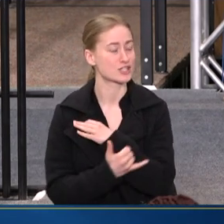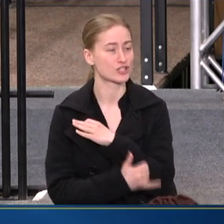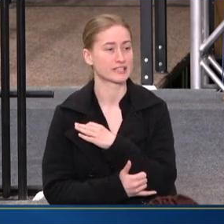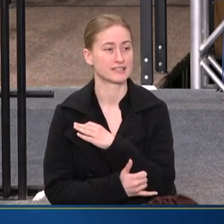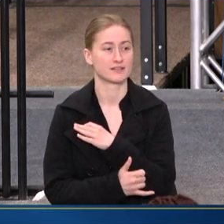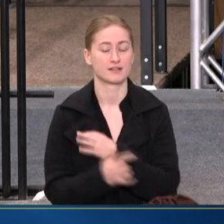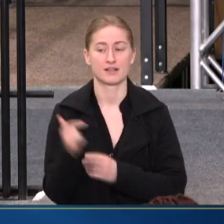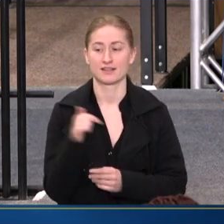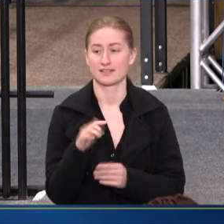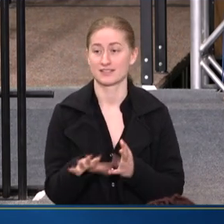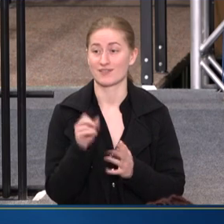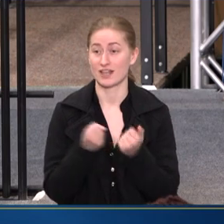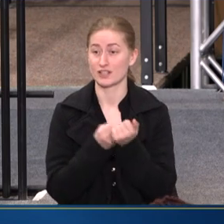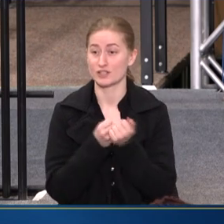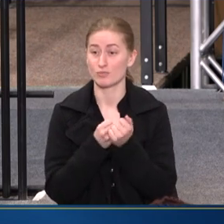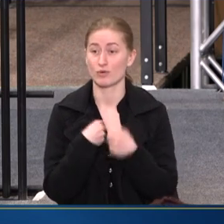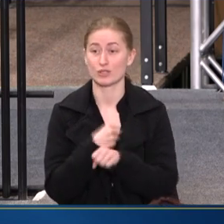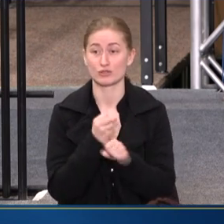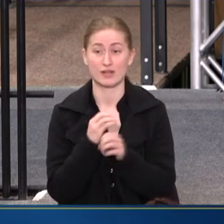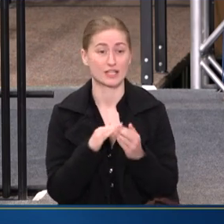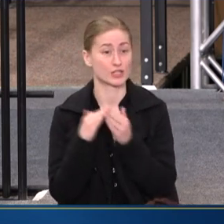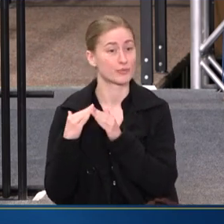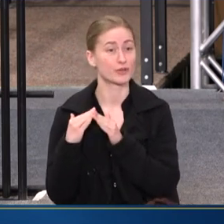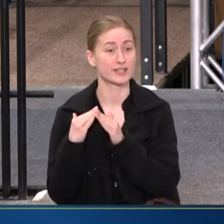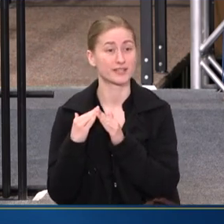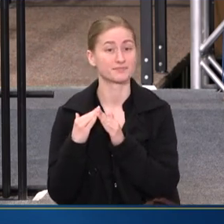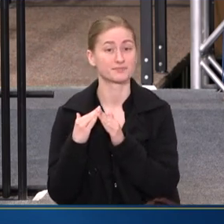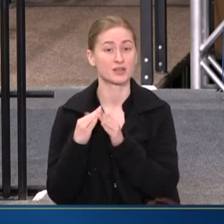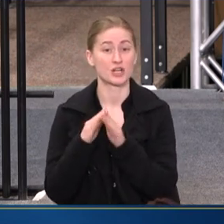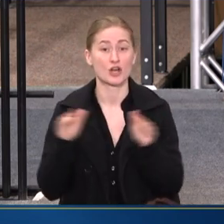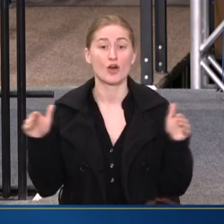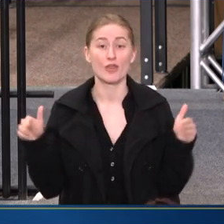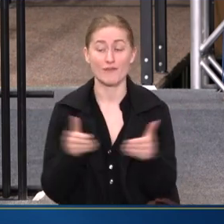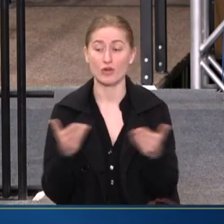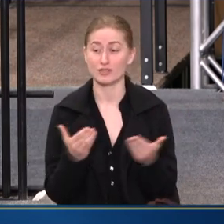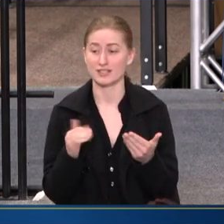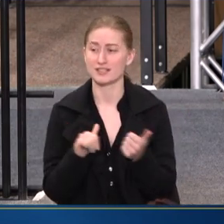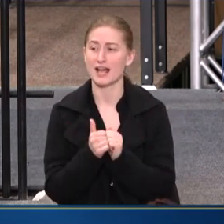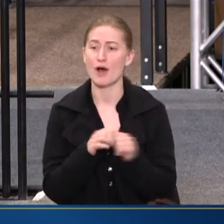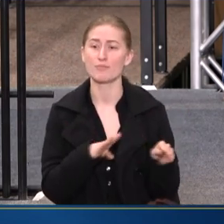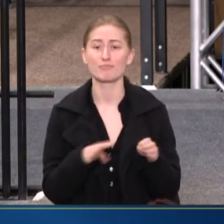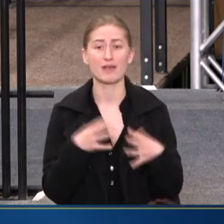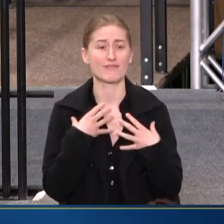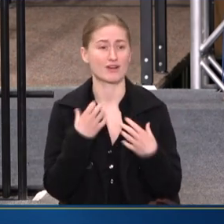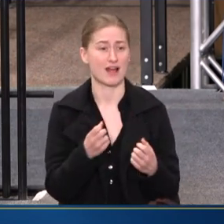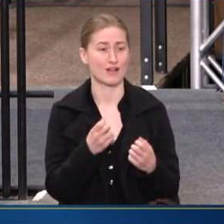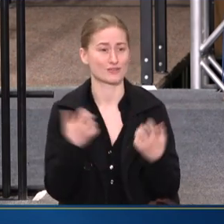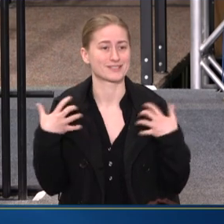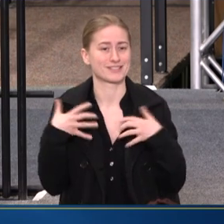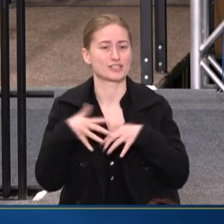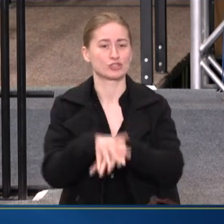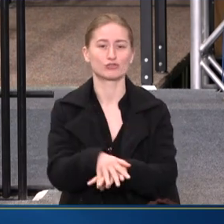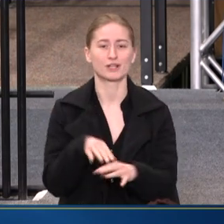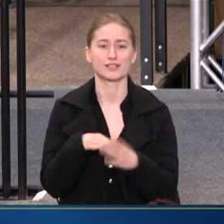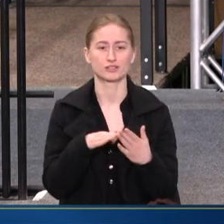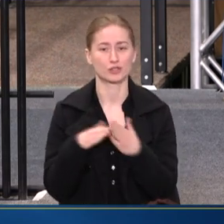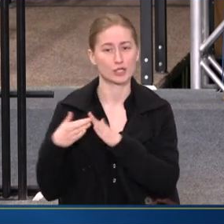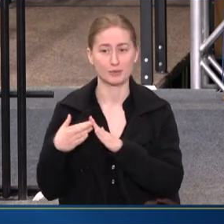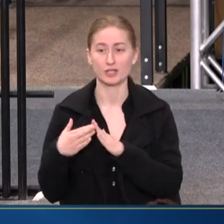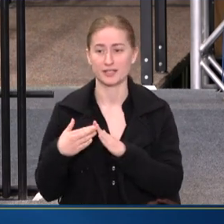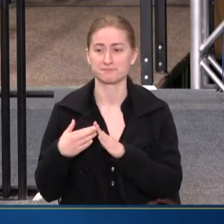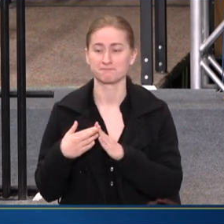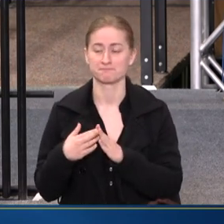THIS IS FINDING SUPPORT AND CREATING COMMUNITY. AND THE FOCUS HERE IS HOW BEHAVIORAL HEALTH IS INTEGRATED INTO COMMUNITY.